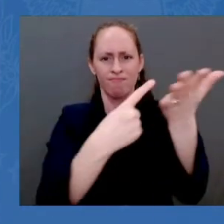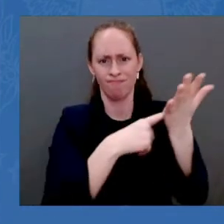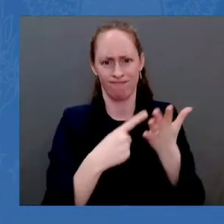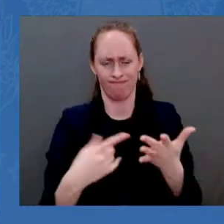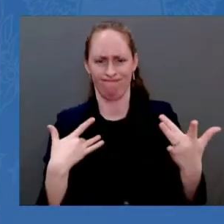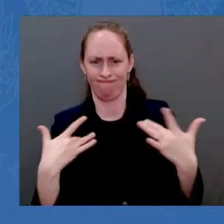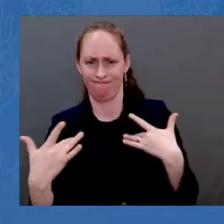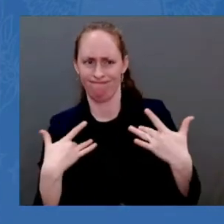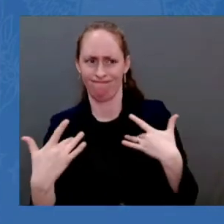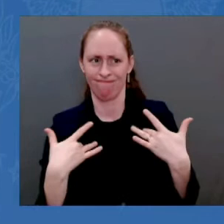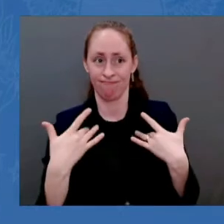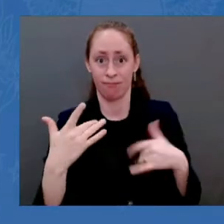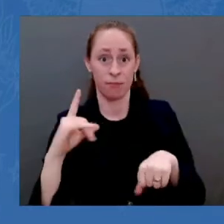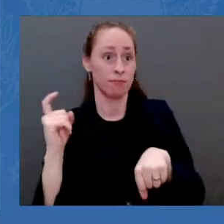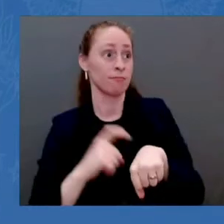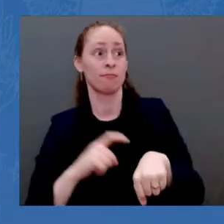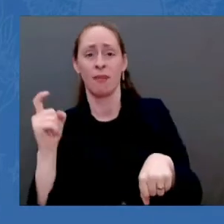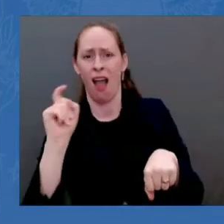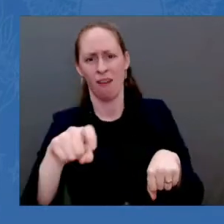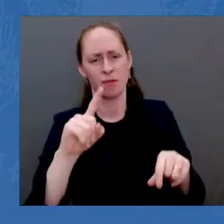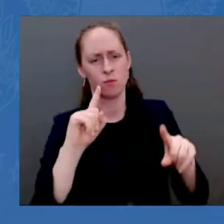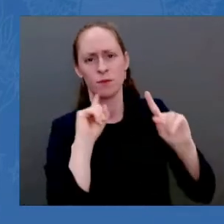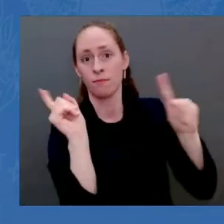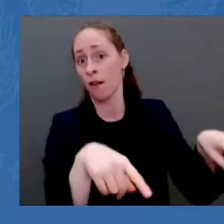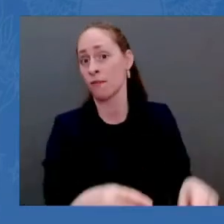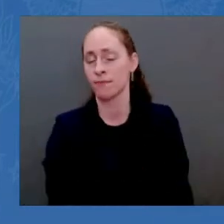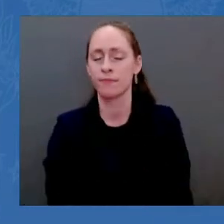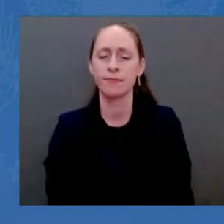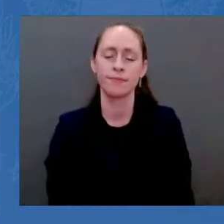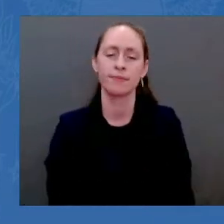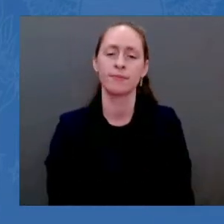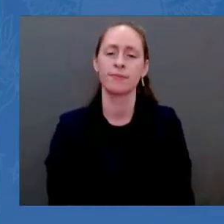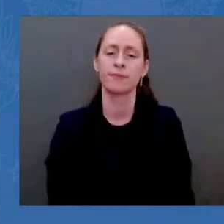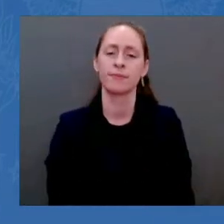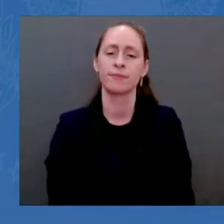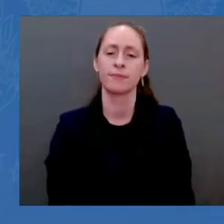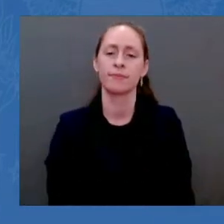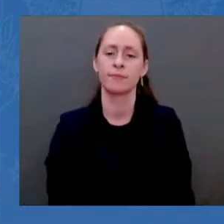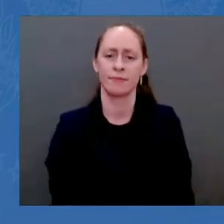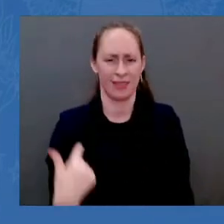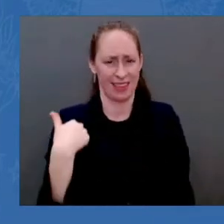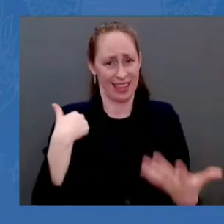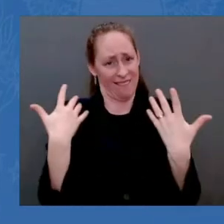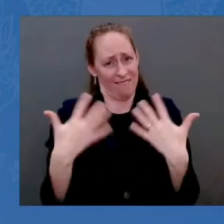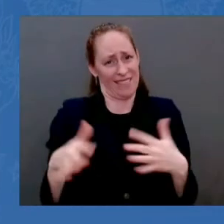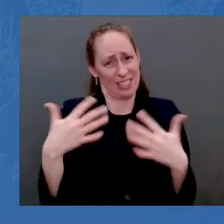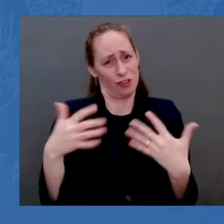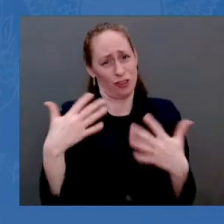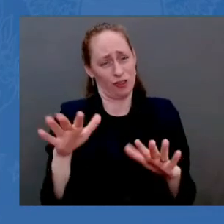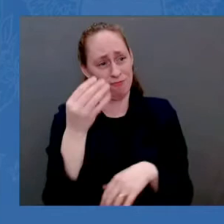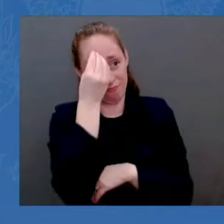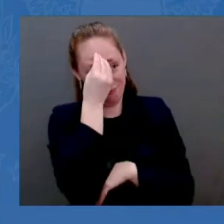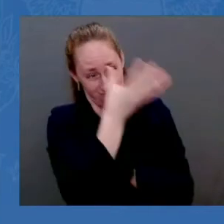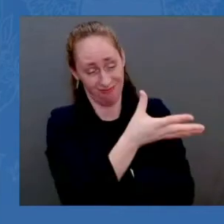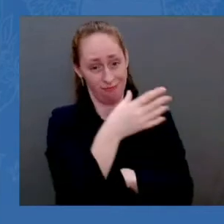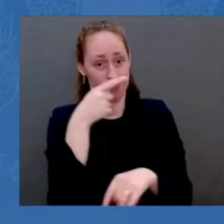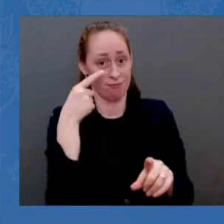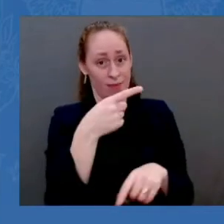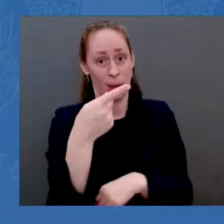month — a month — more than a month ago — that we would act together. And the moment Russia moved against Ukraine,